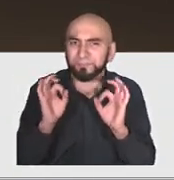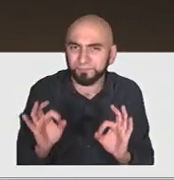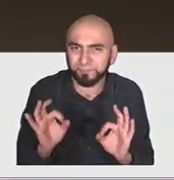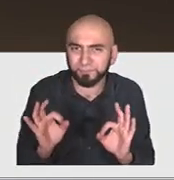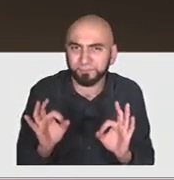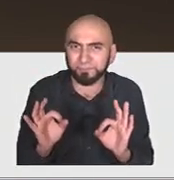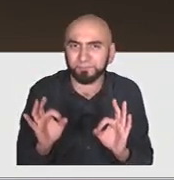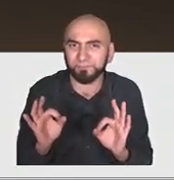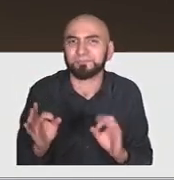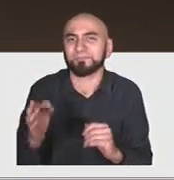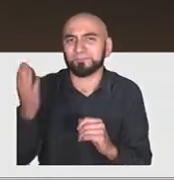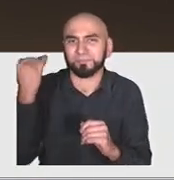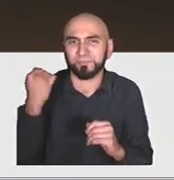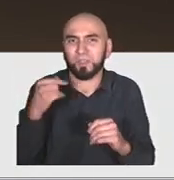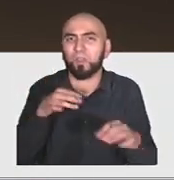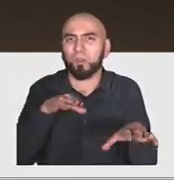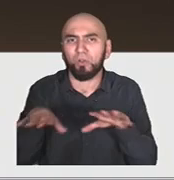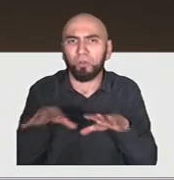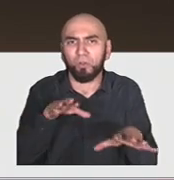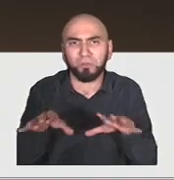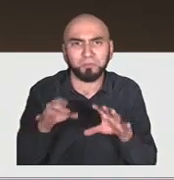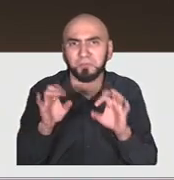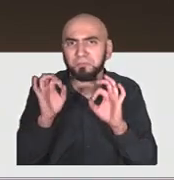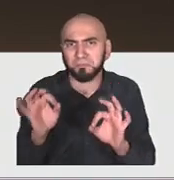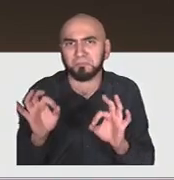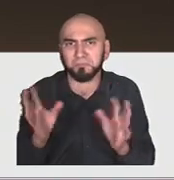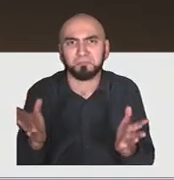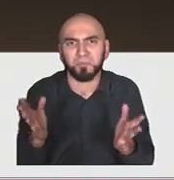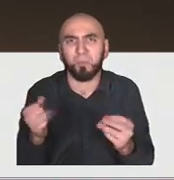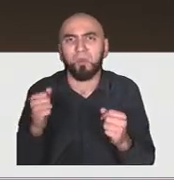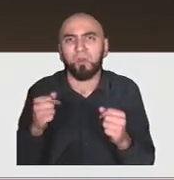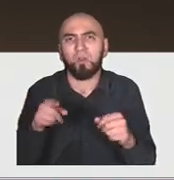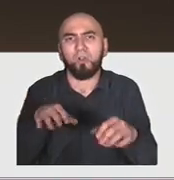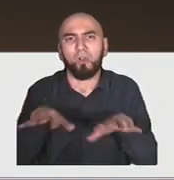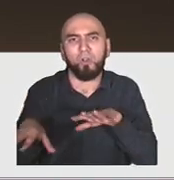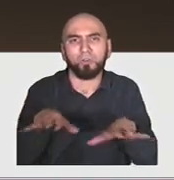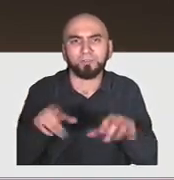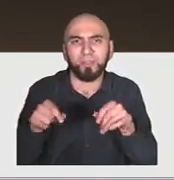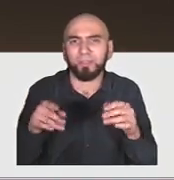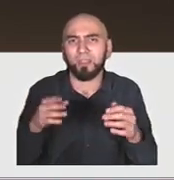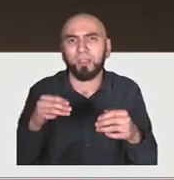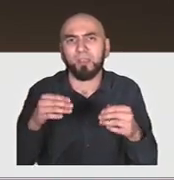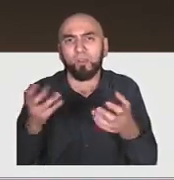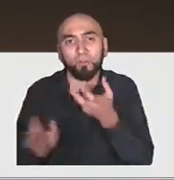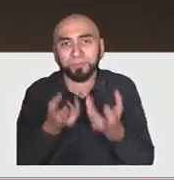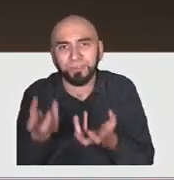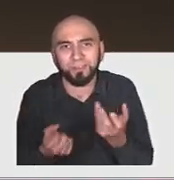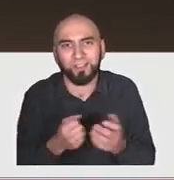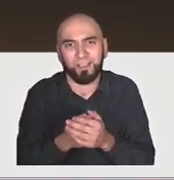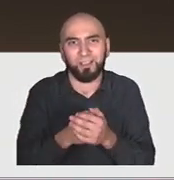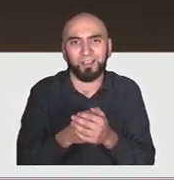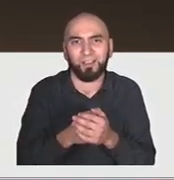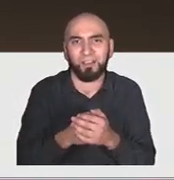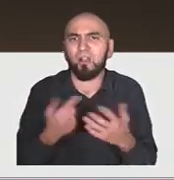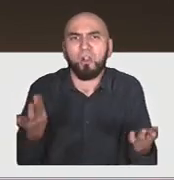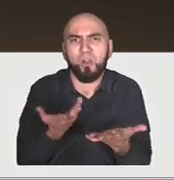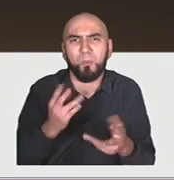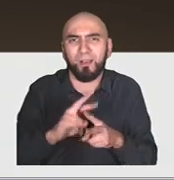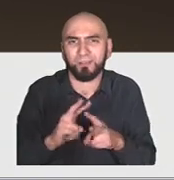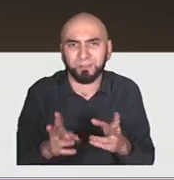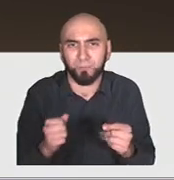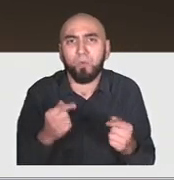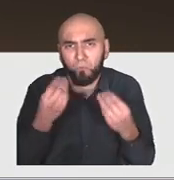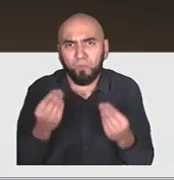They did stuff for us. How do we make tech like that? That's around, and we can do something that always works.